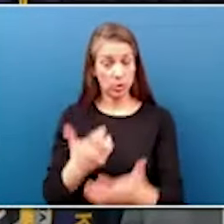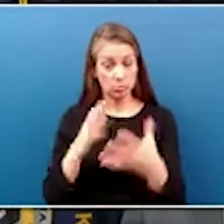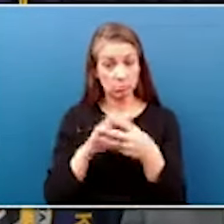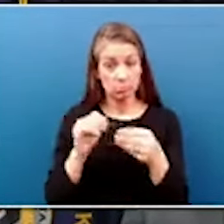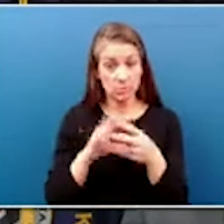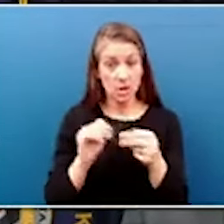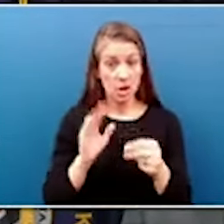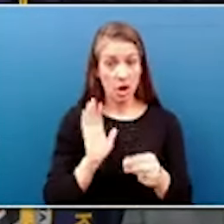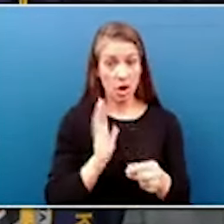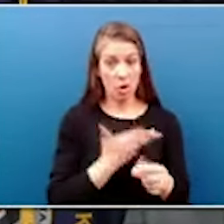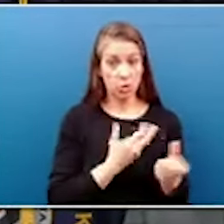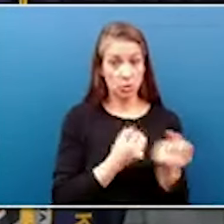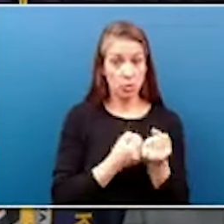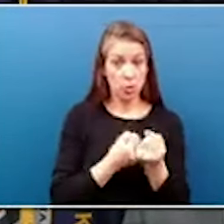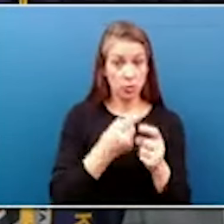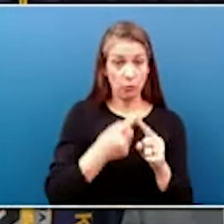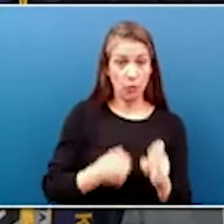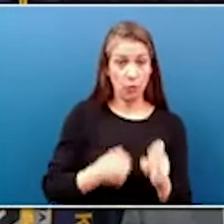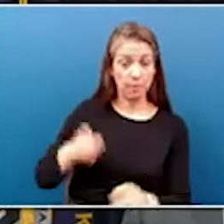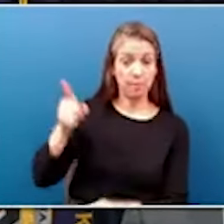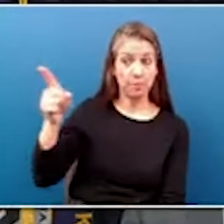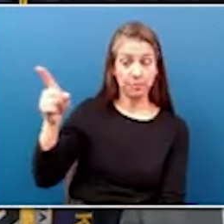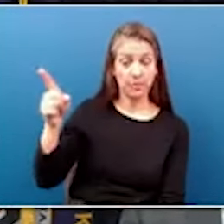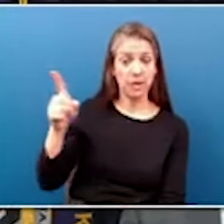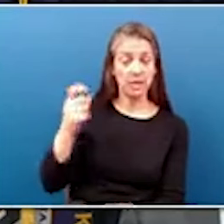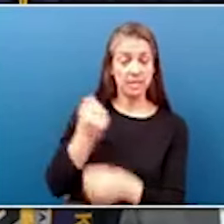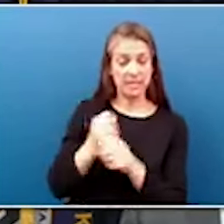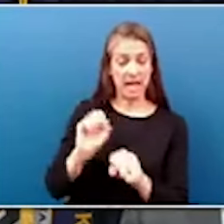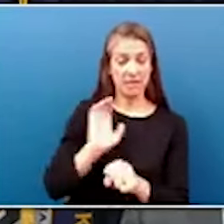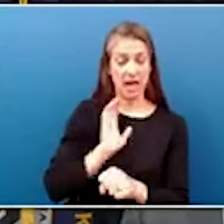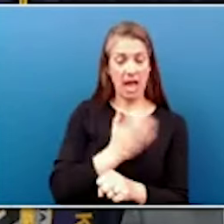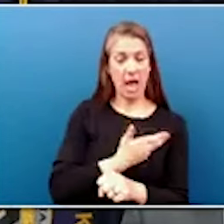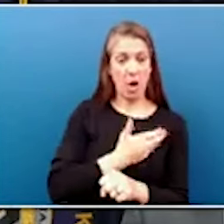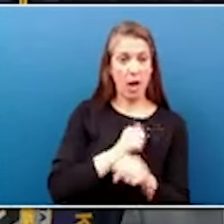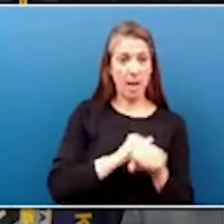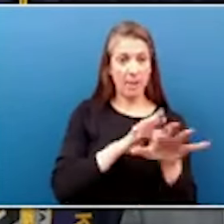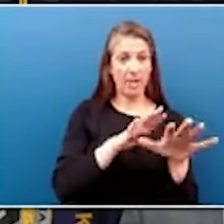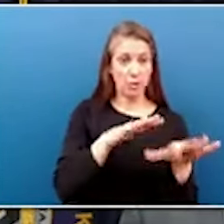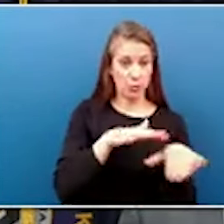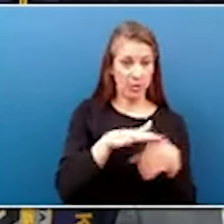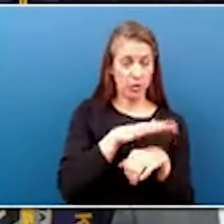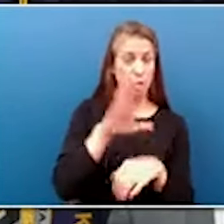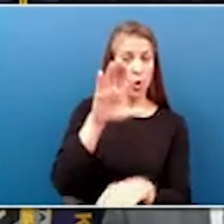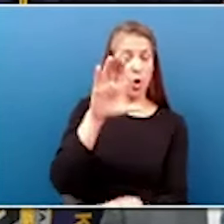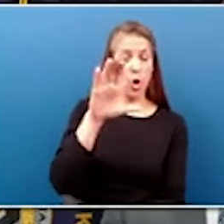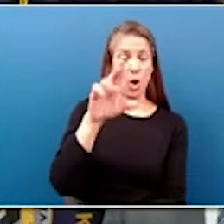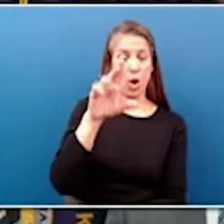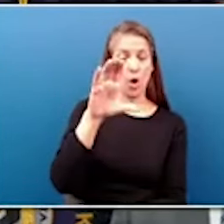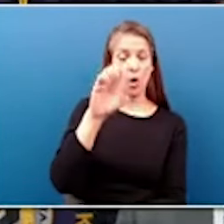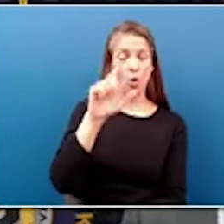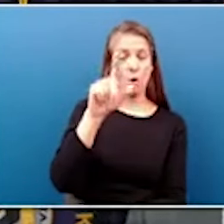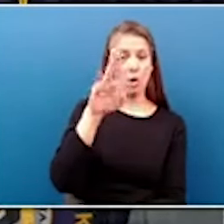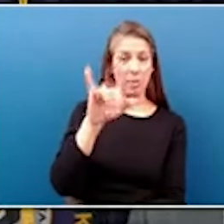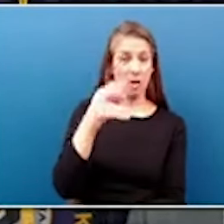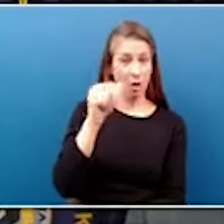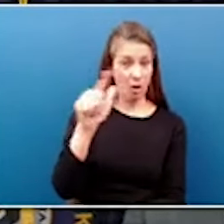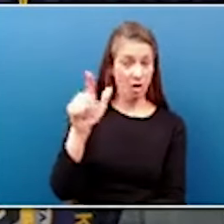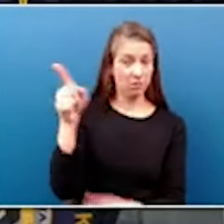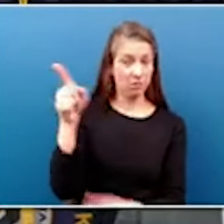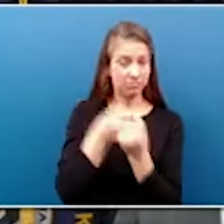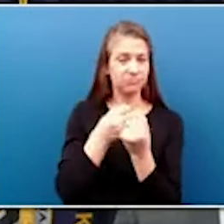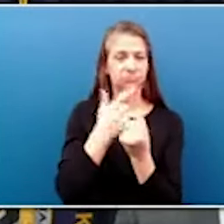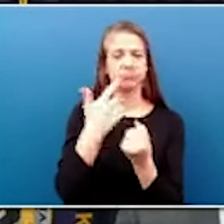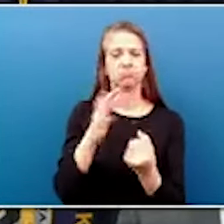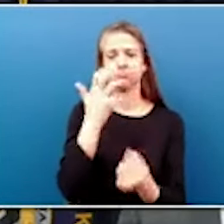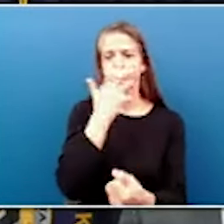got from SOAR from saving our Appalachian region and Colby Hall has been tremendous. As we move forward with this project, what we expect to do is to